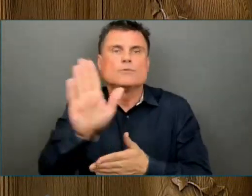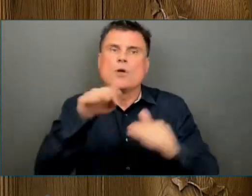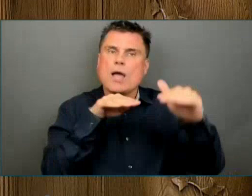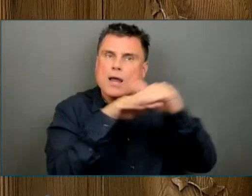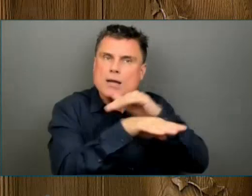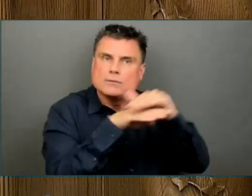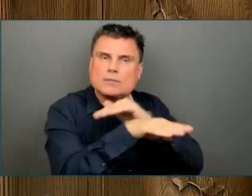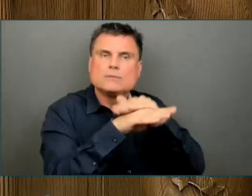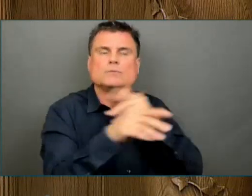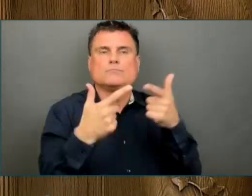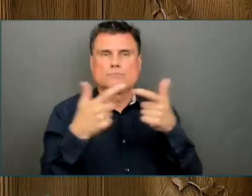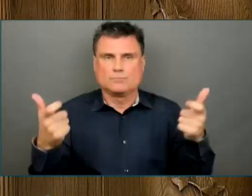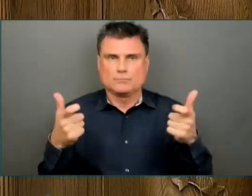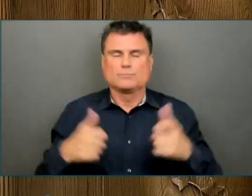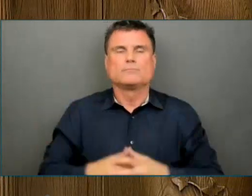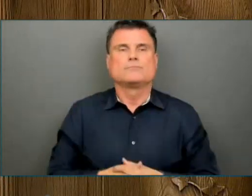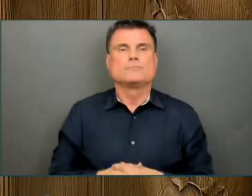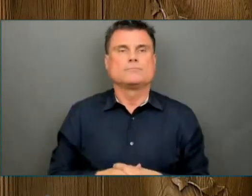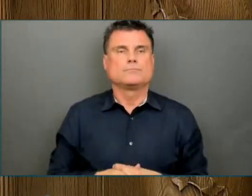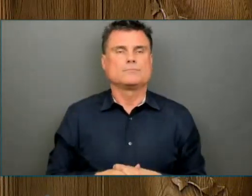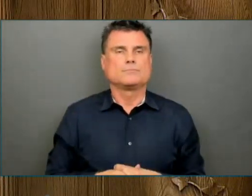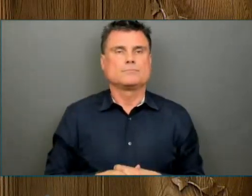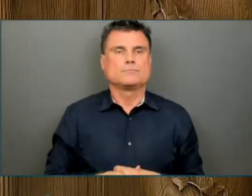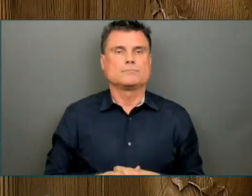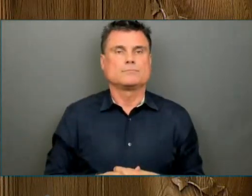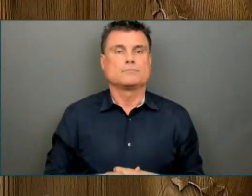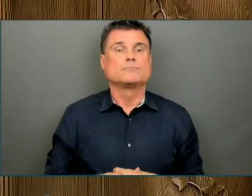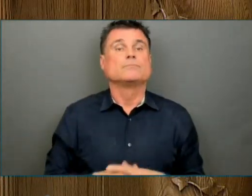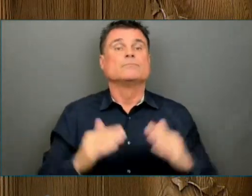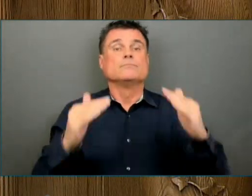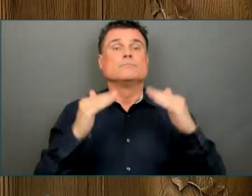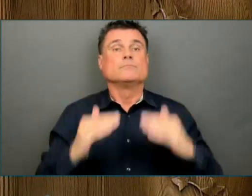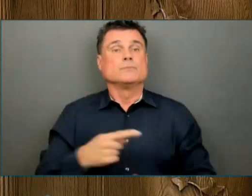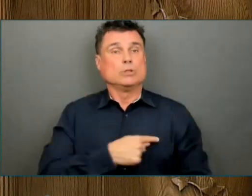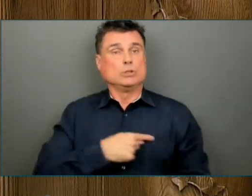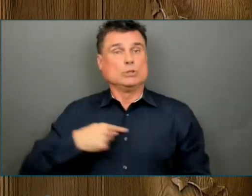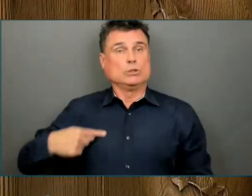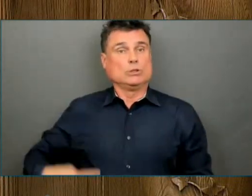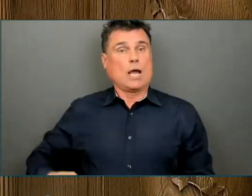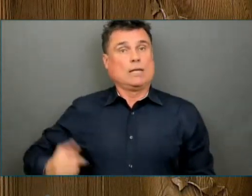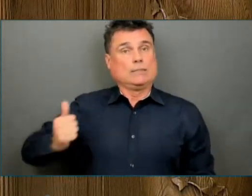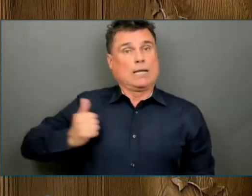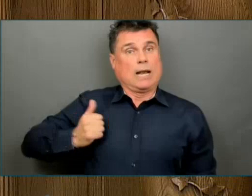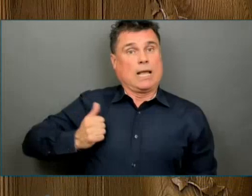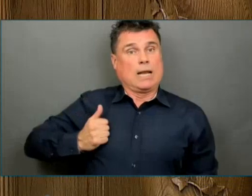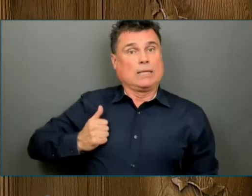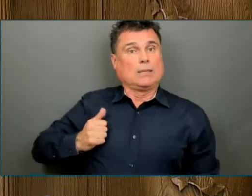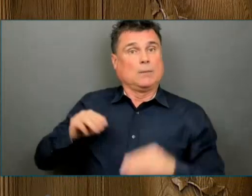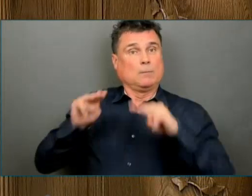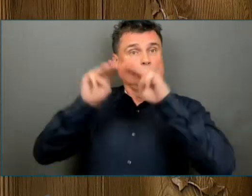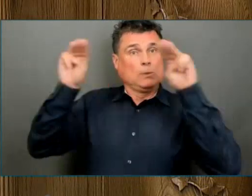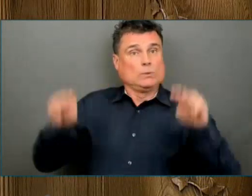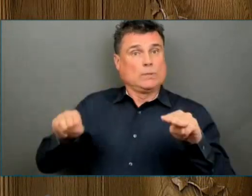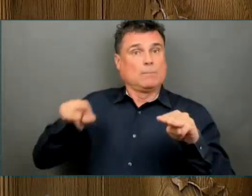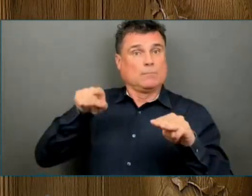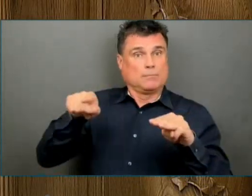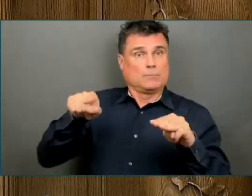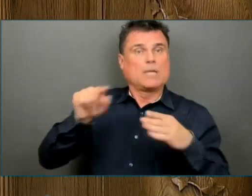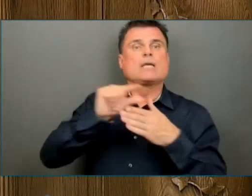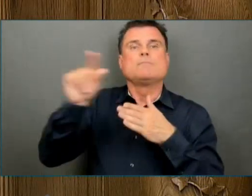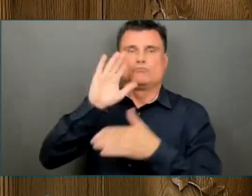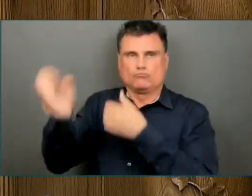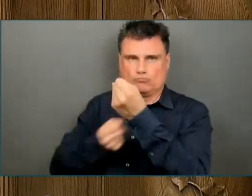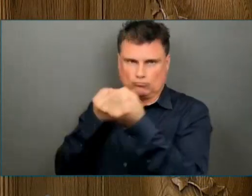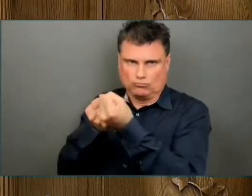Chinese Canadian Museum and legacy investments that recognize South Asian Canadian heritage. Diversity and